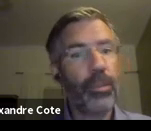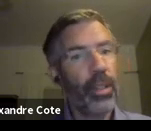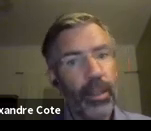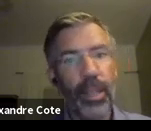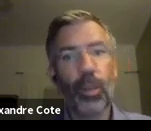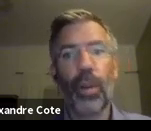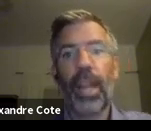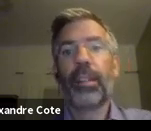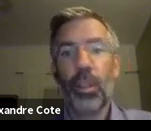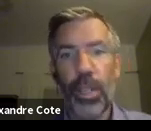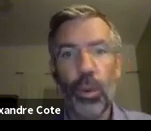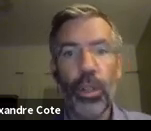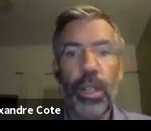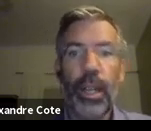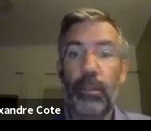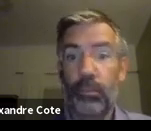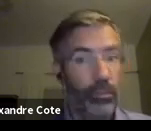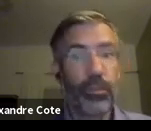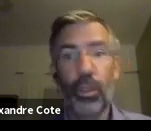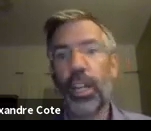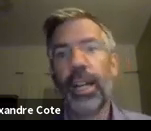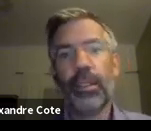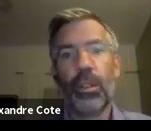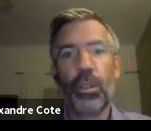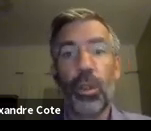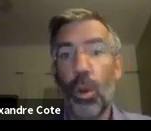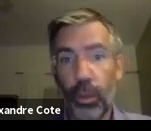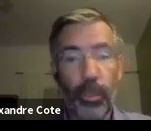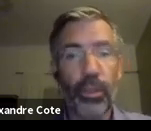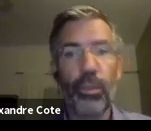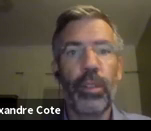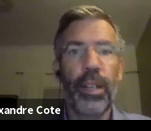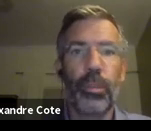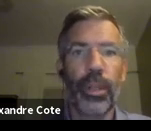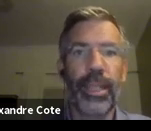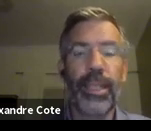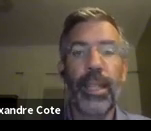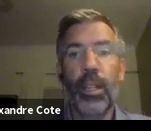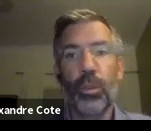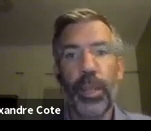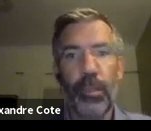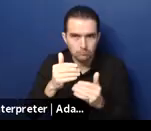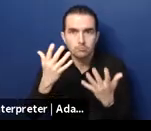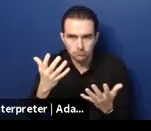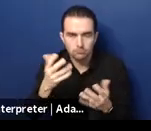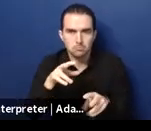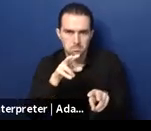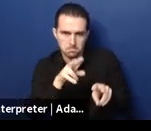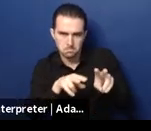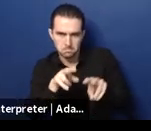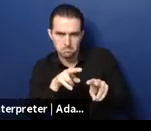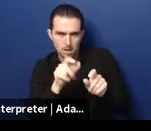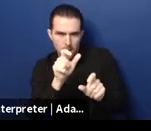sometimes take a break resource, and for the child or so, or the person with eye support needs, to be able to